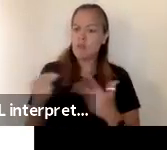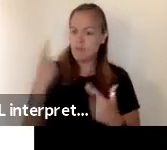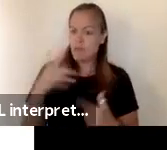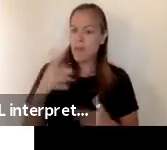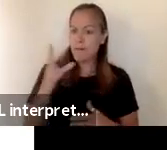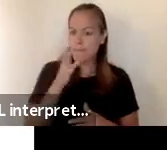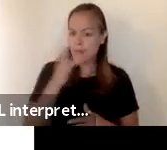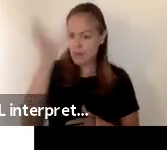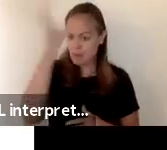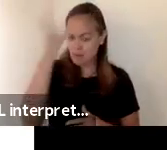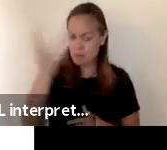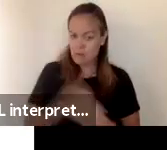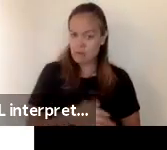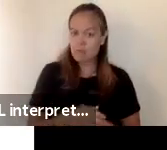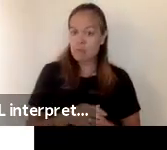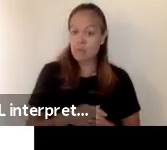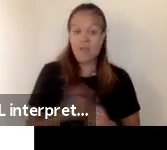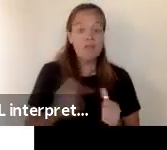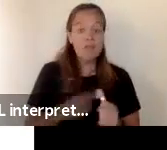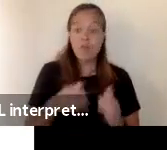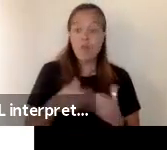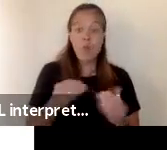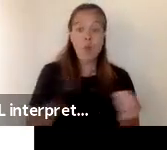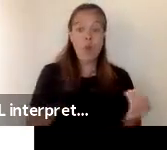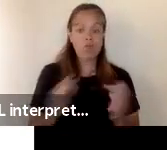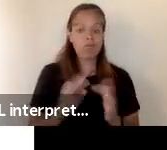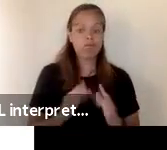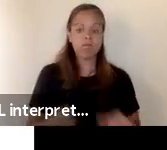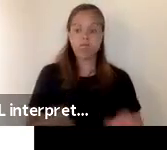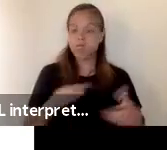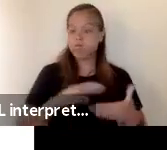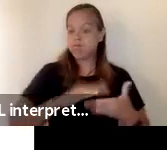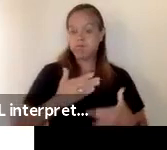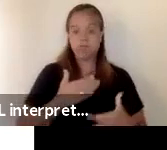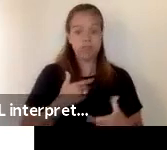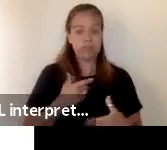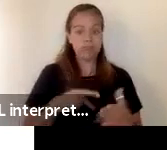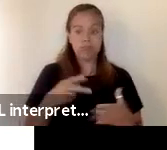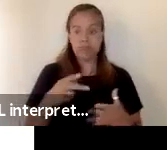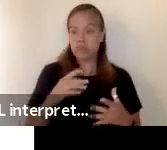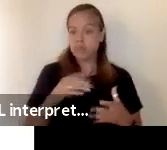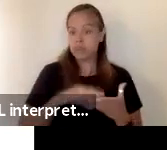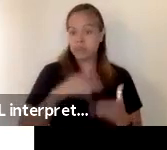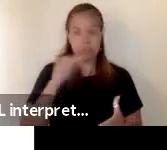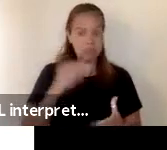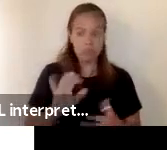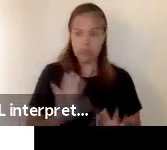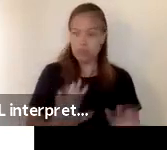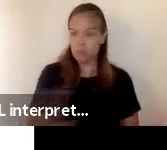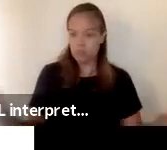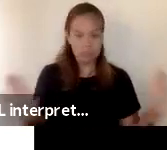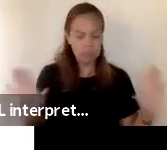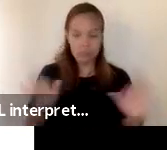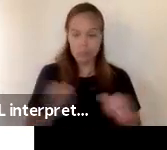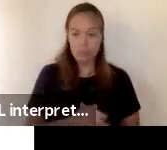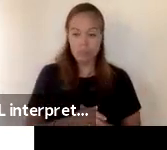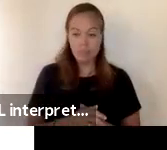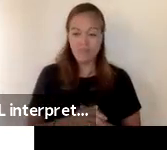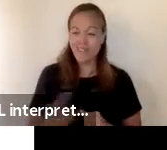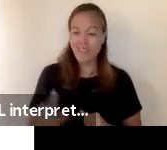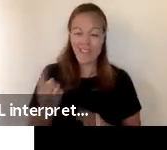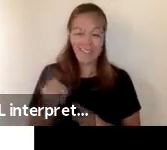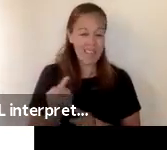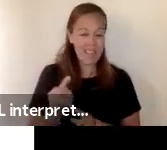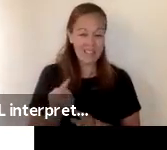there is no longer distance learning the program you had last year where there was synchronous and asynchronous instruction